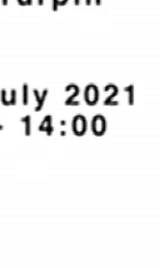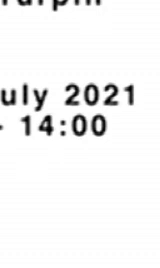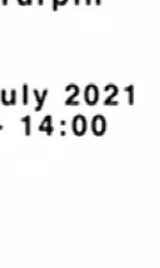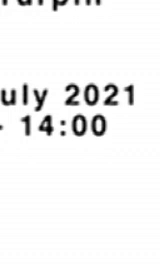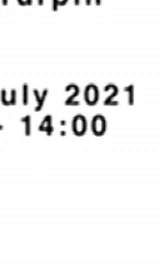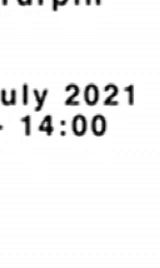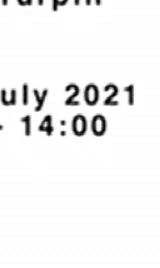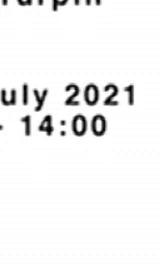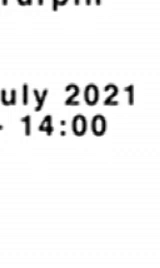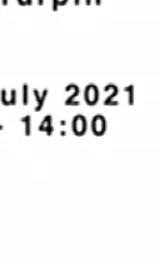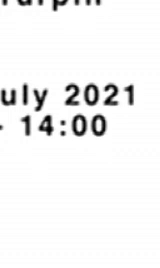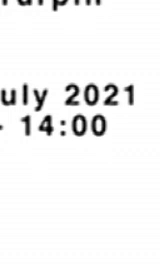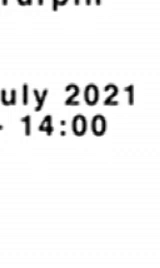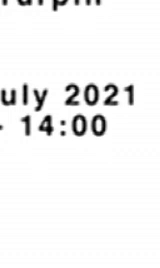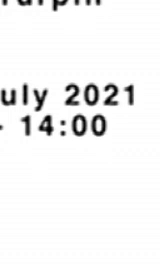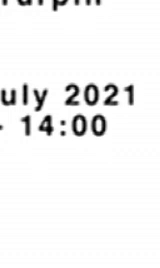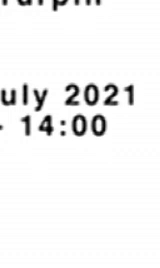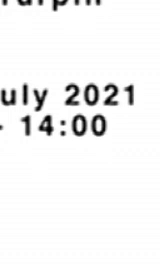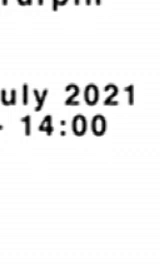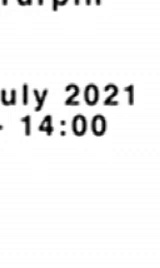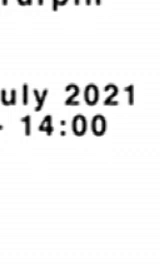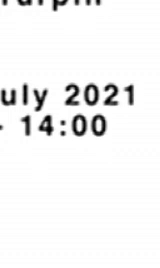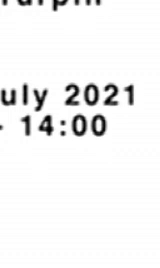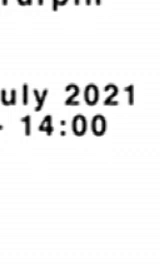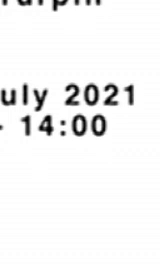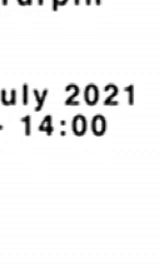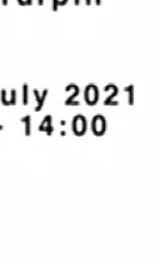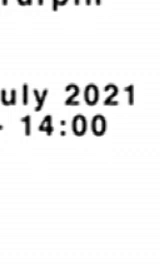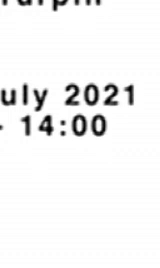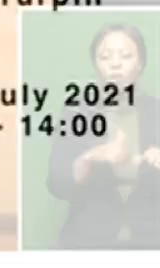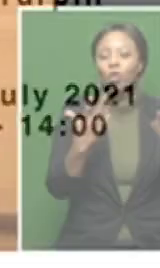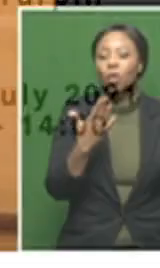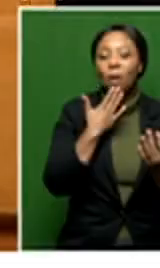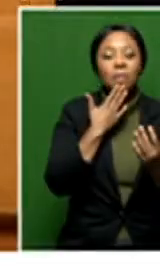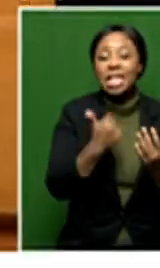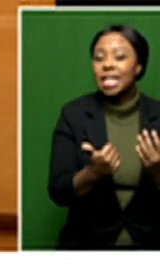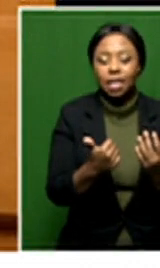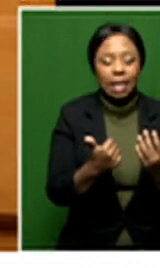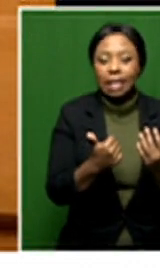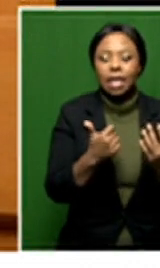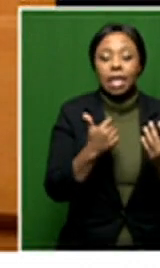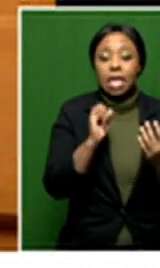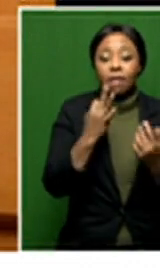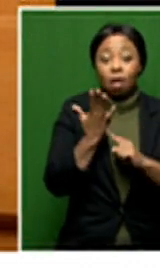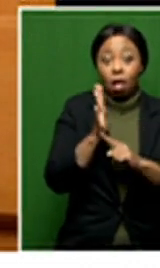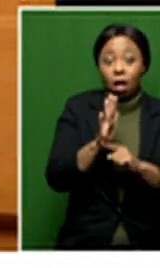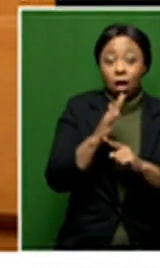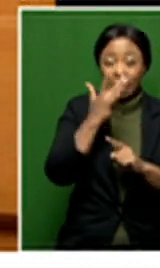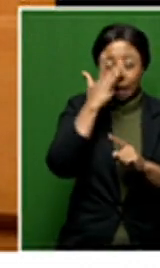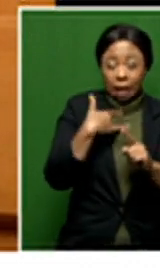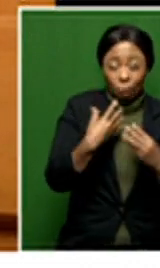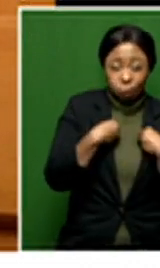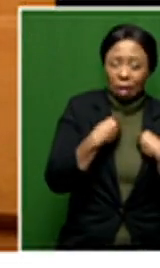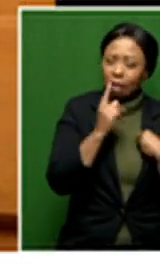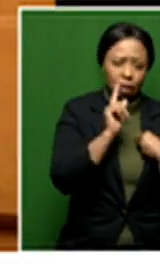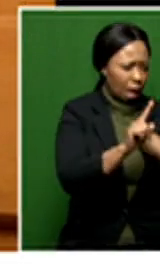And all COVID preventative measures will be adhered to. So please don't come if you're symptomatic, if you're showing symptoms. But if you're